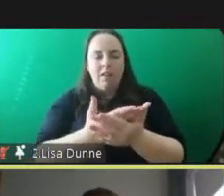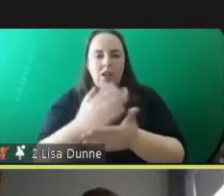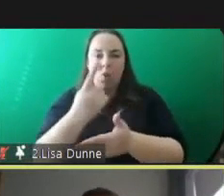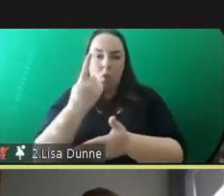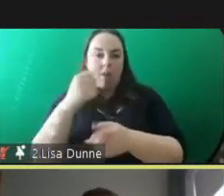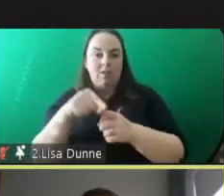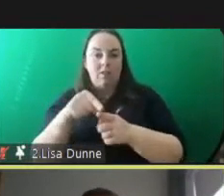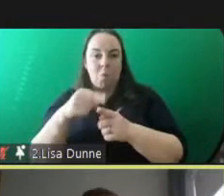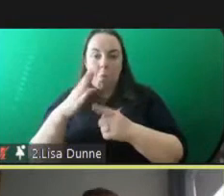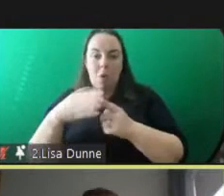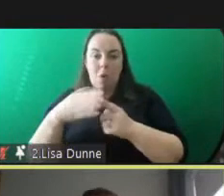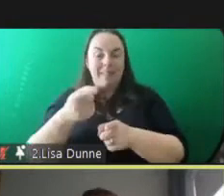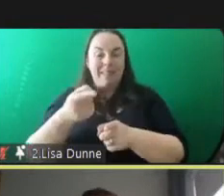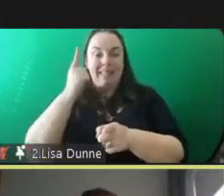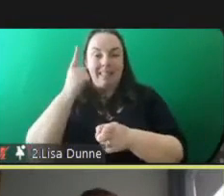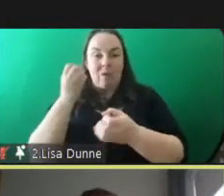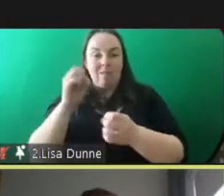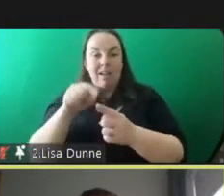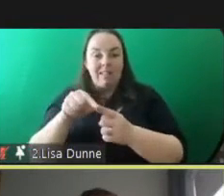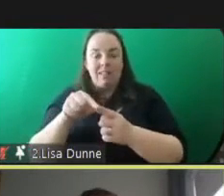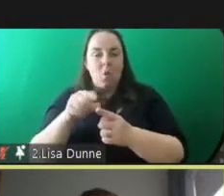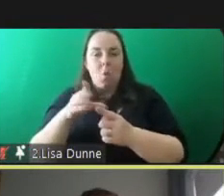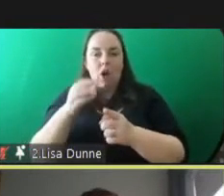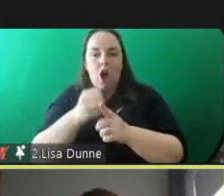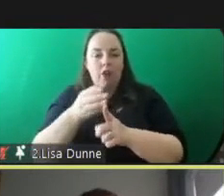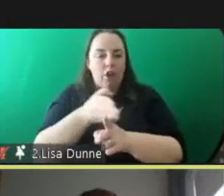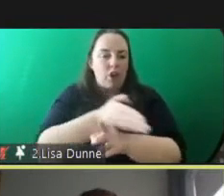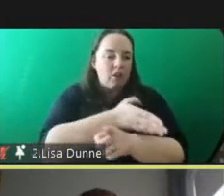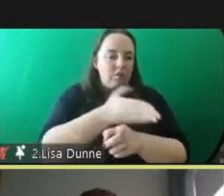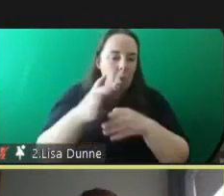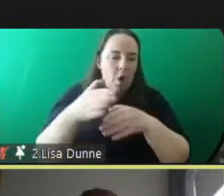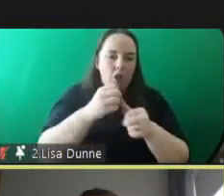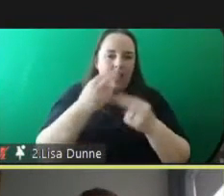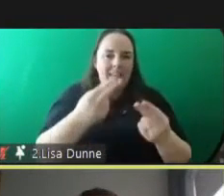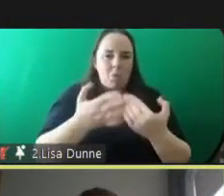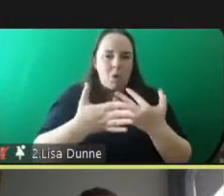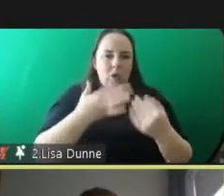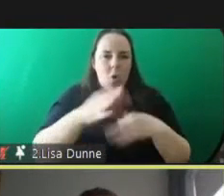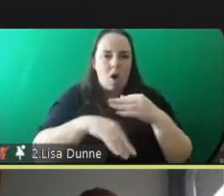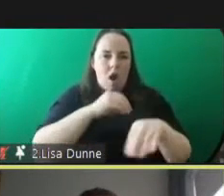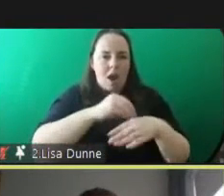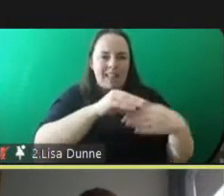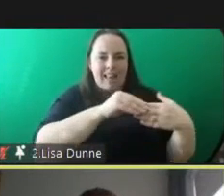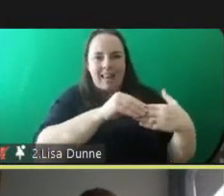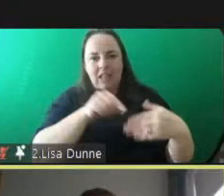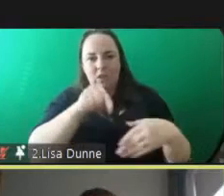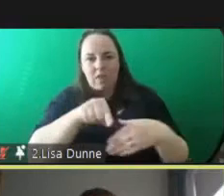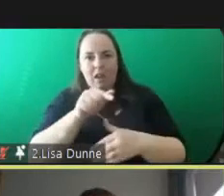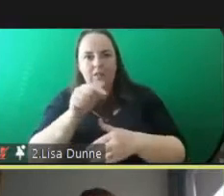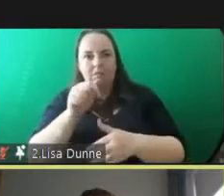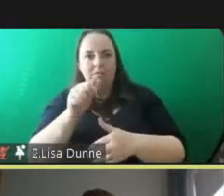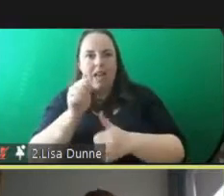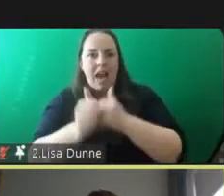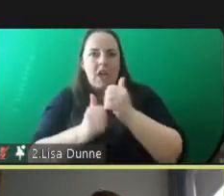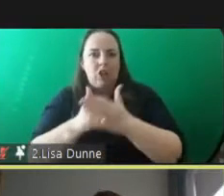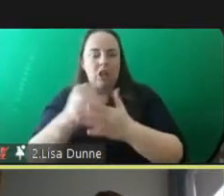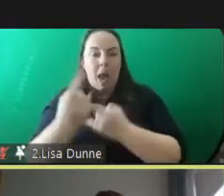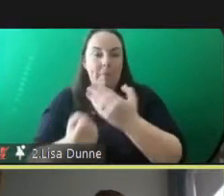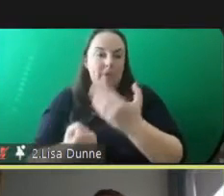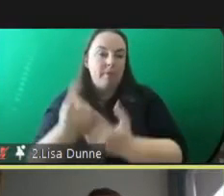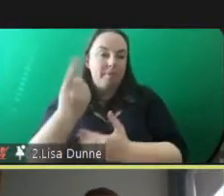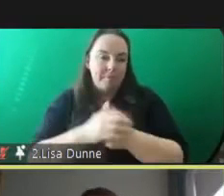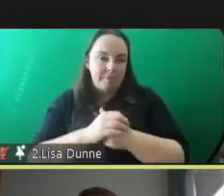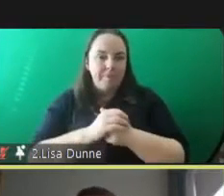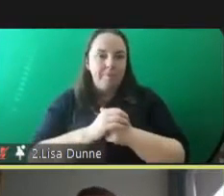offense it's it's also what other needs present what's going on that's led to this uh engaging young people at risk